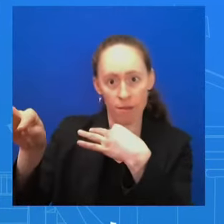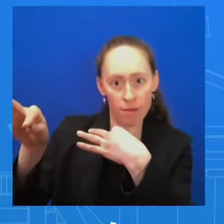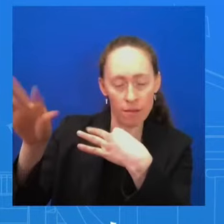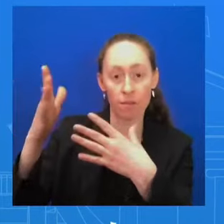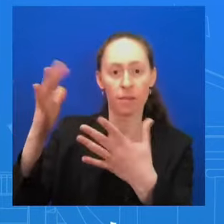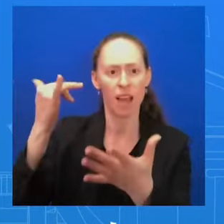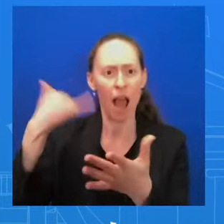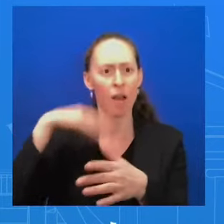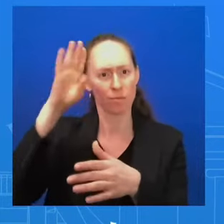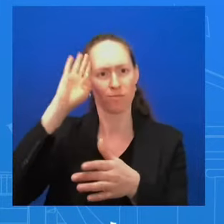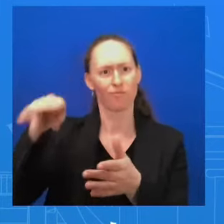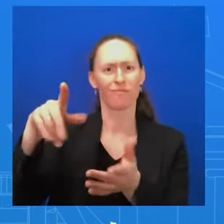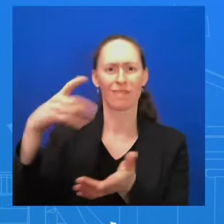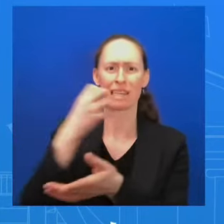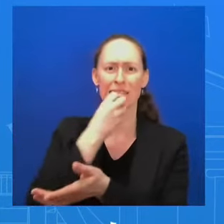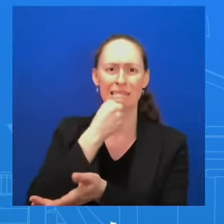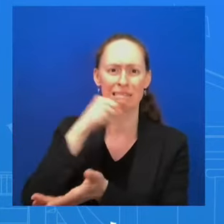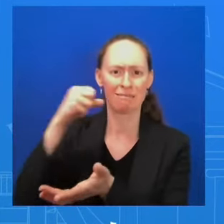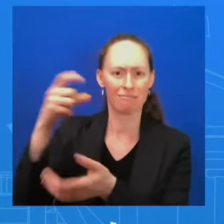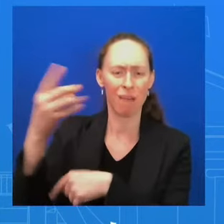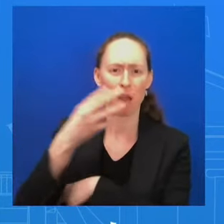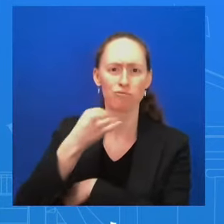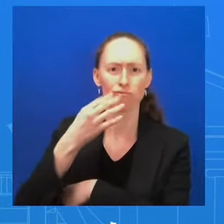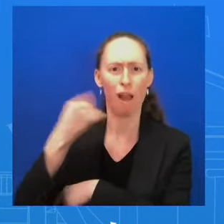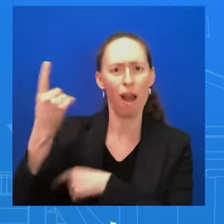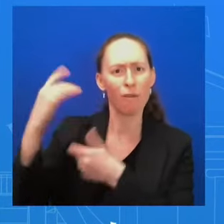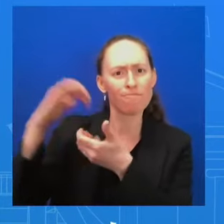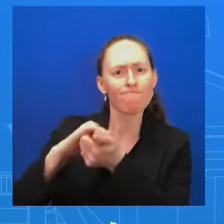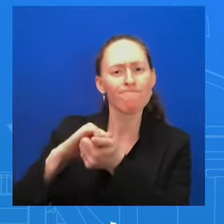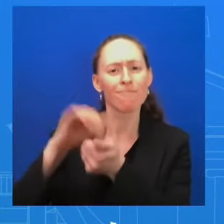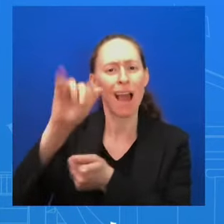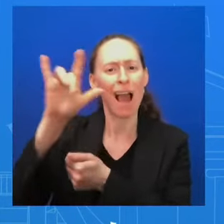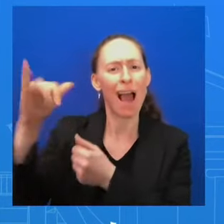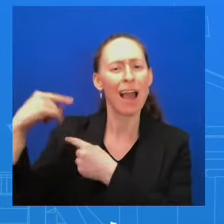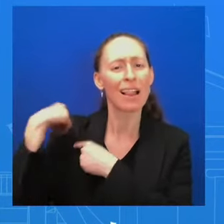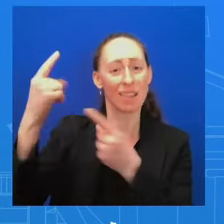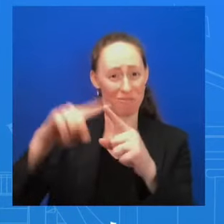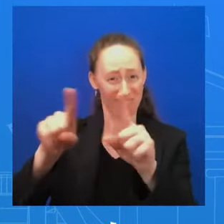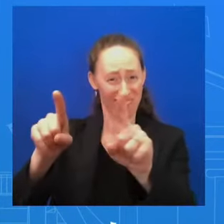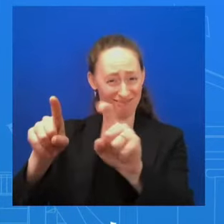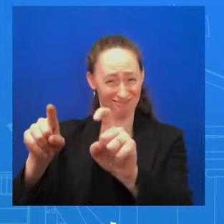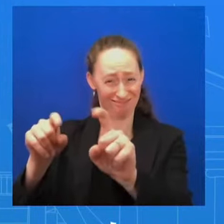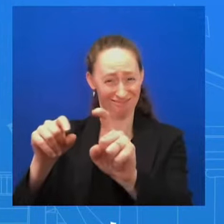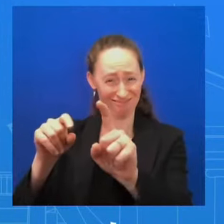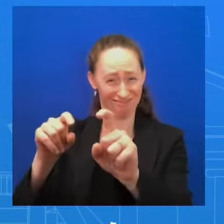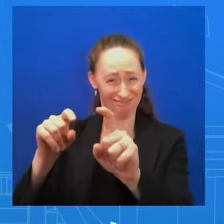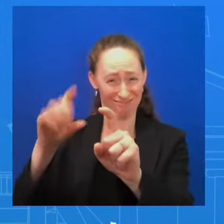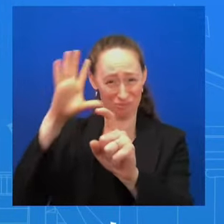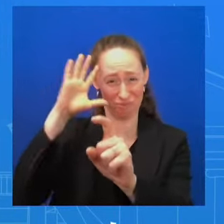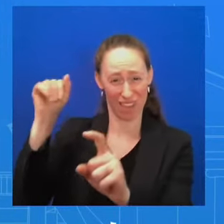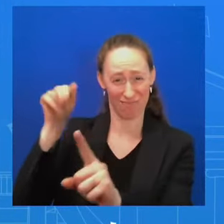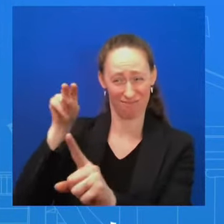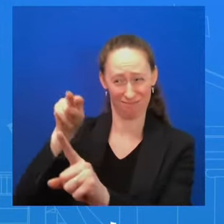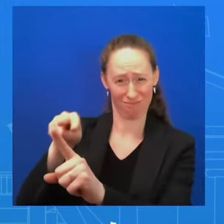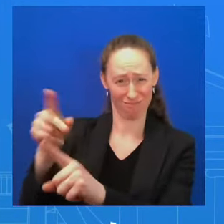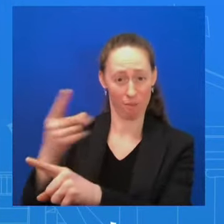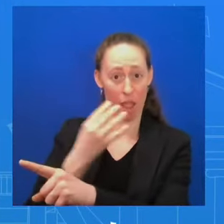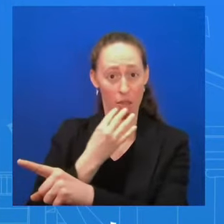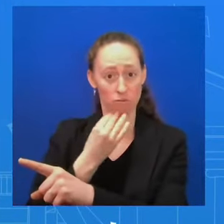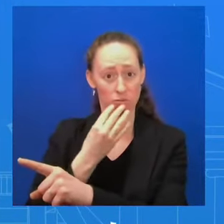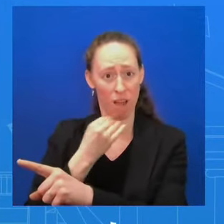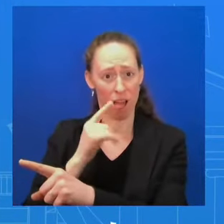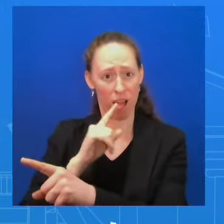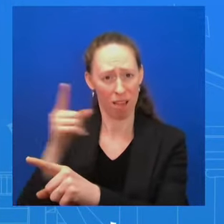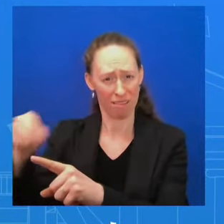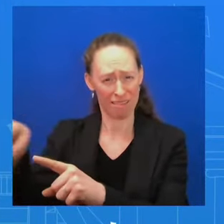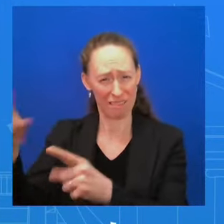believes strongly and has for his entire public career and the security of the Israeli people and the longevity of the